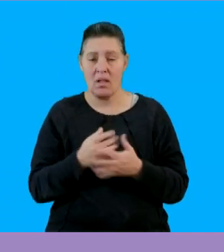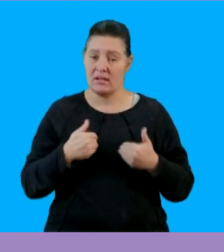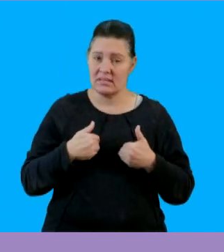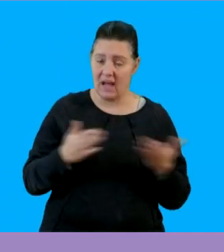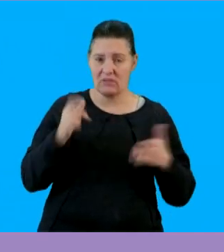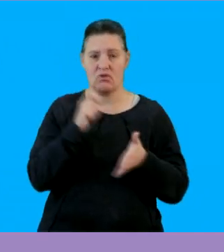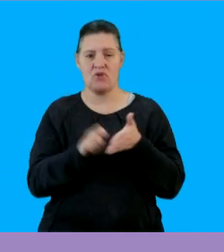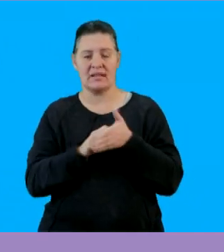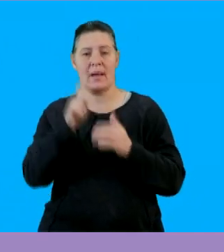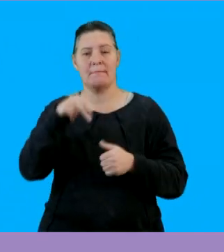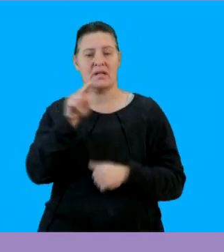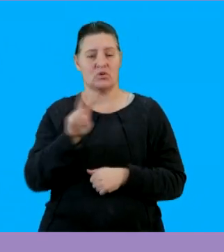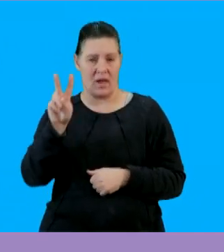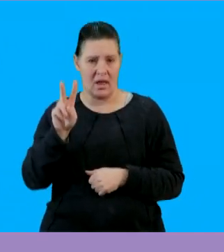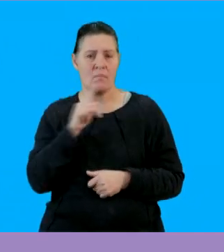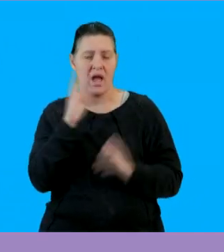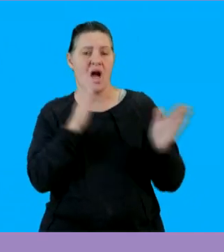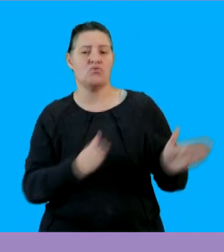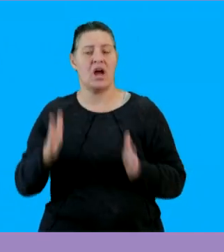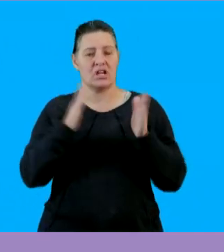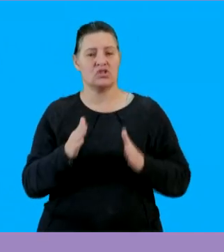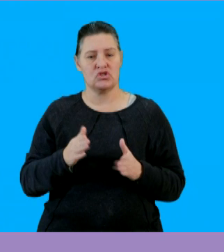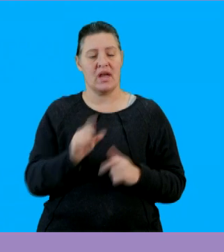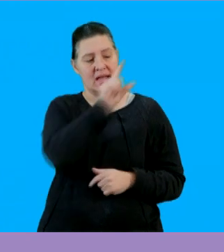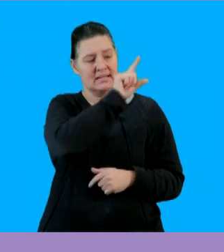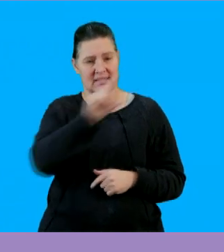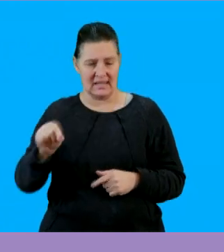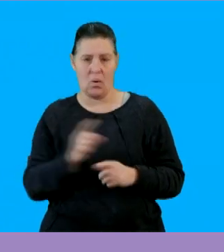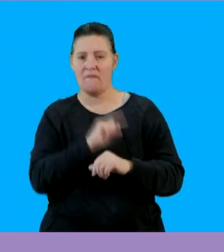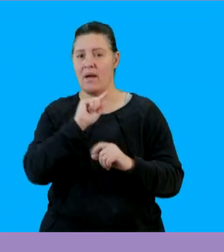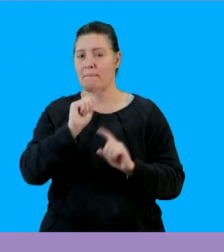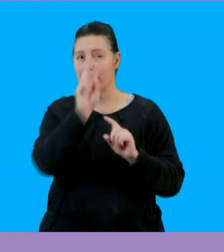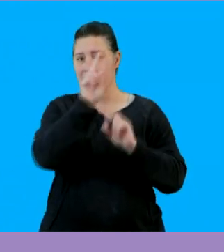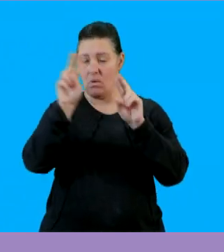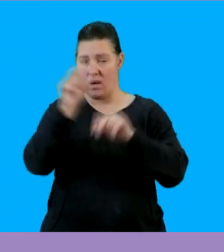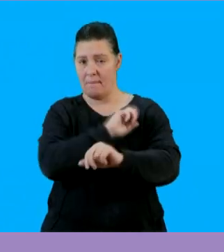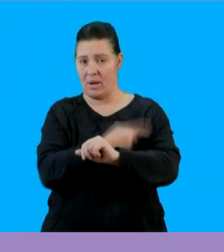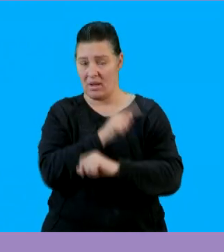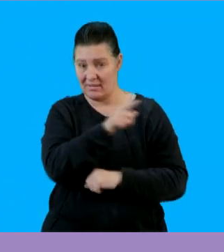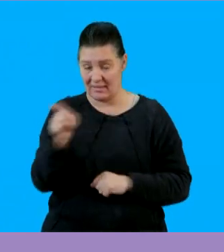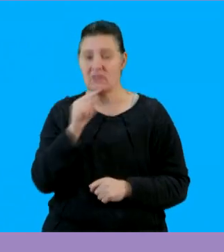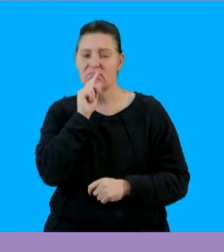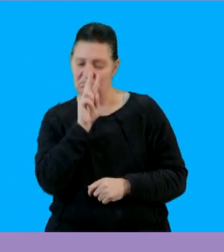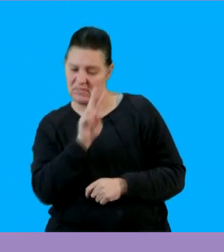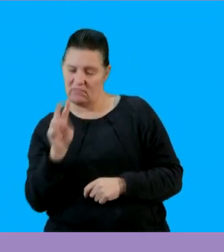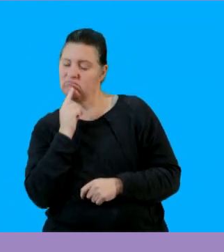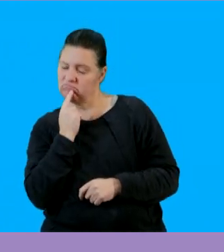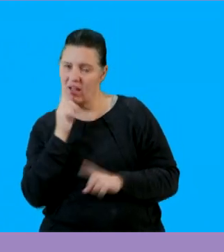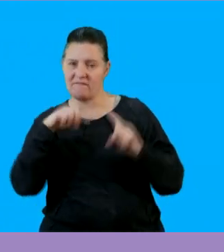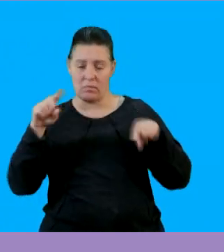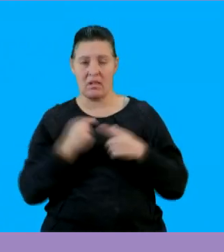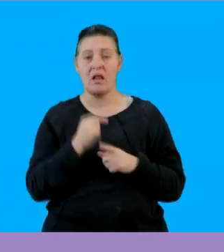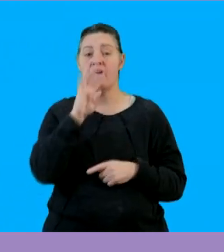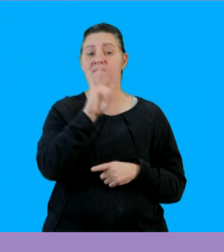them i'm going to start by writing my p squared because i'm arranging them in descending order of powers when it comes to the